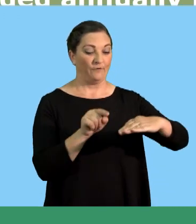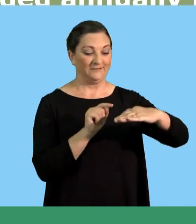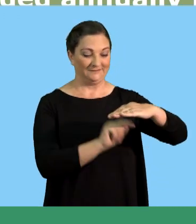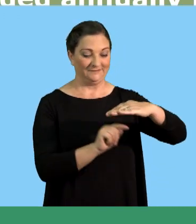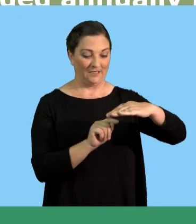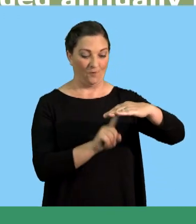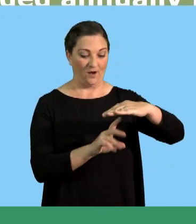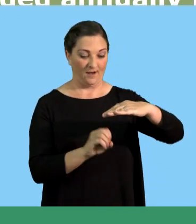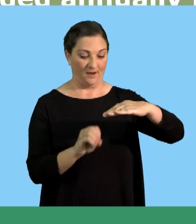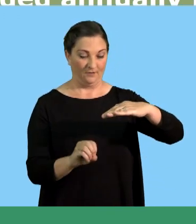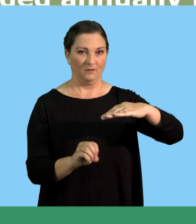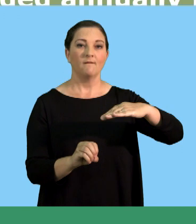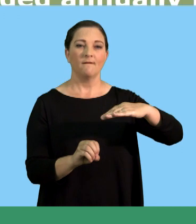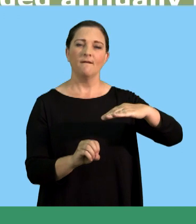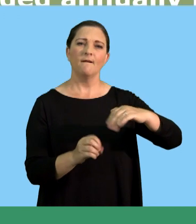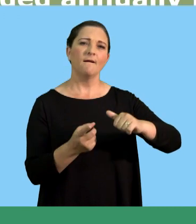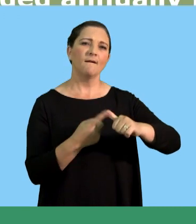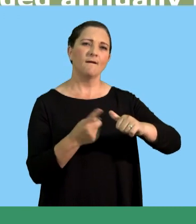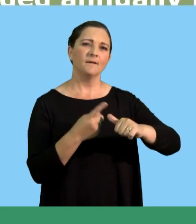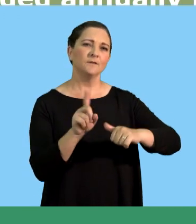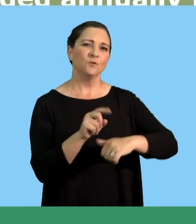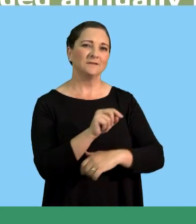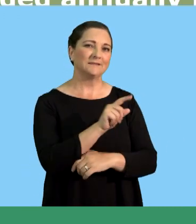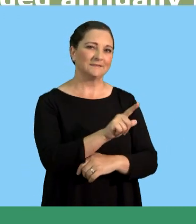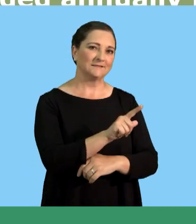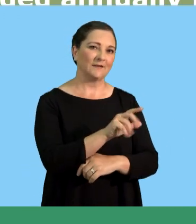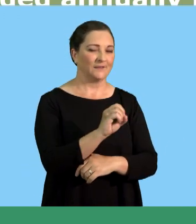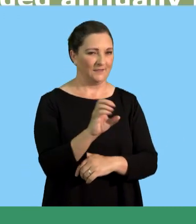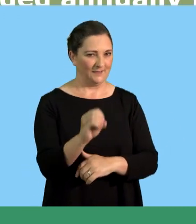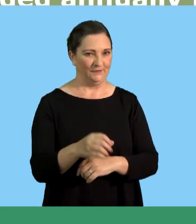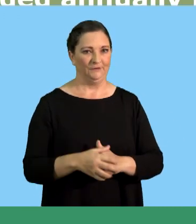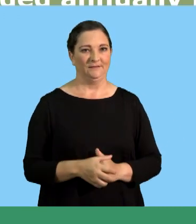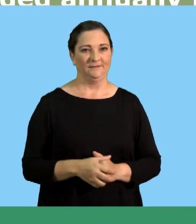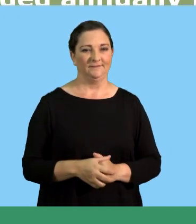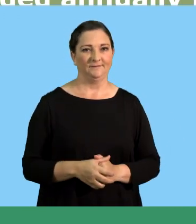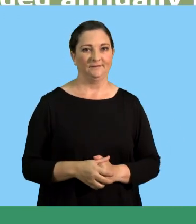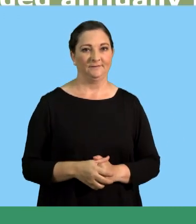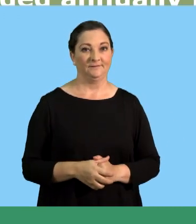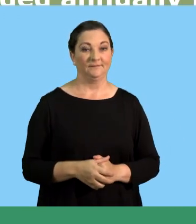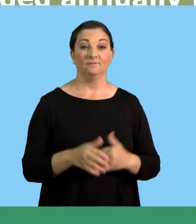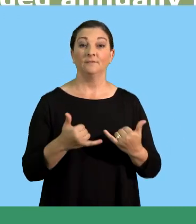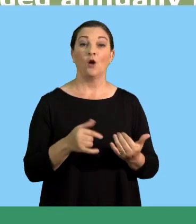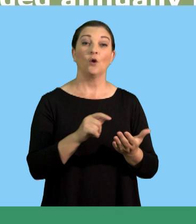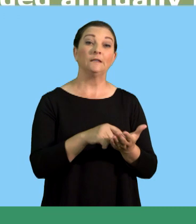10 over 100, which is equal to 700.